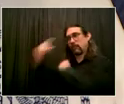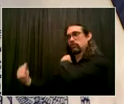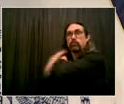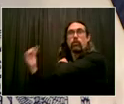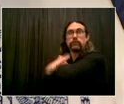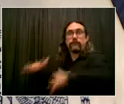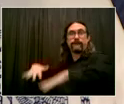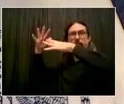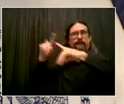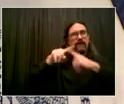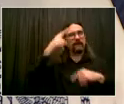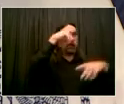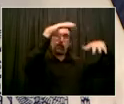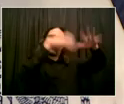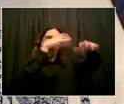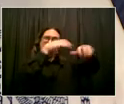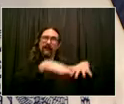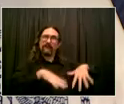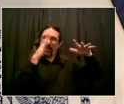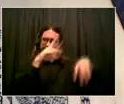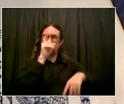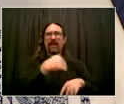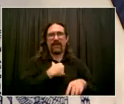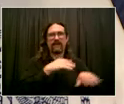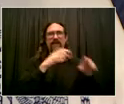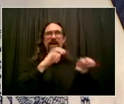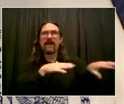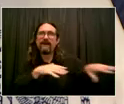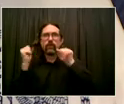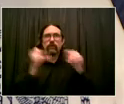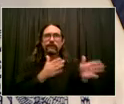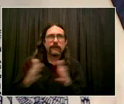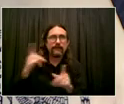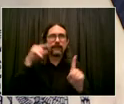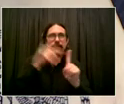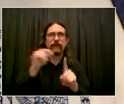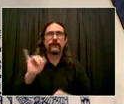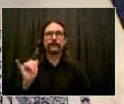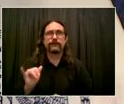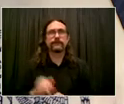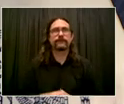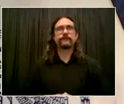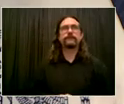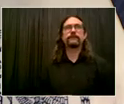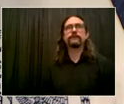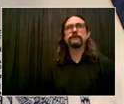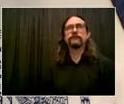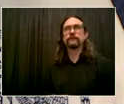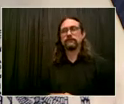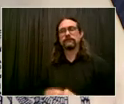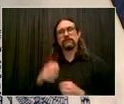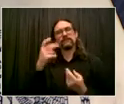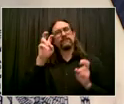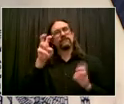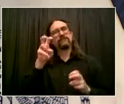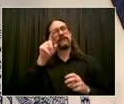forceful measure. It's not just saying to people you have to get out of your apartment. It's going door to door